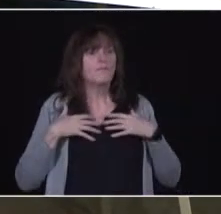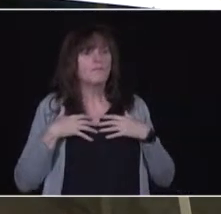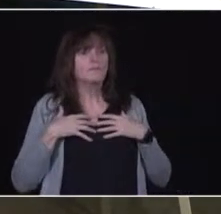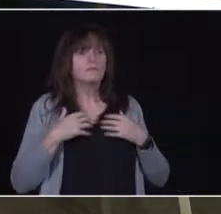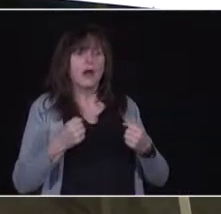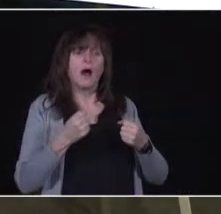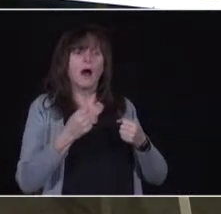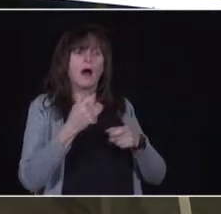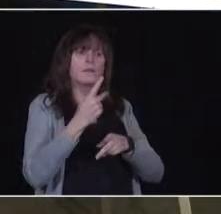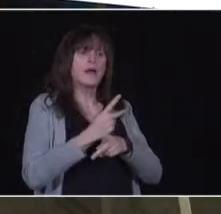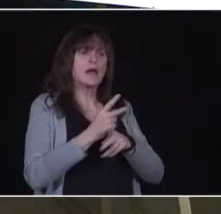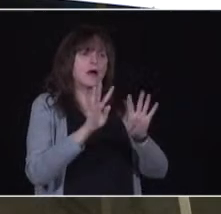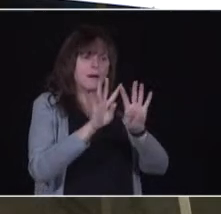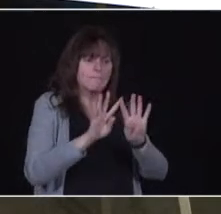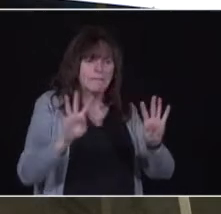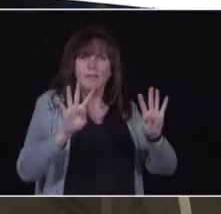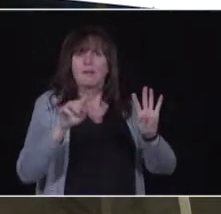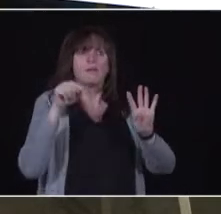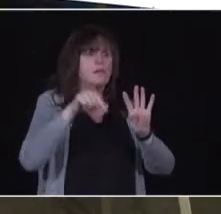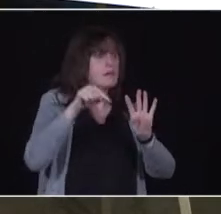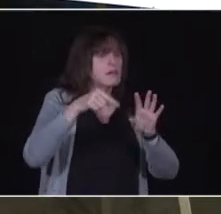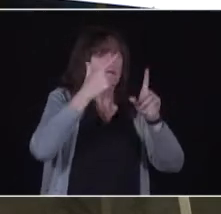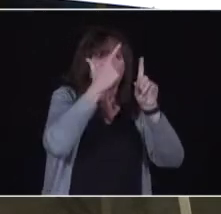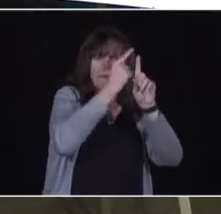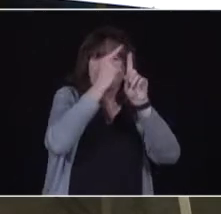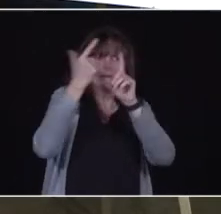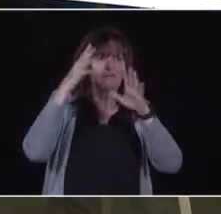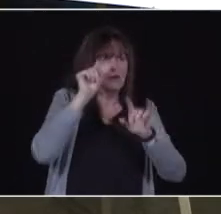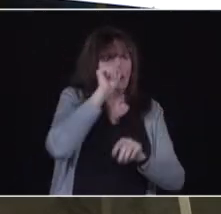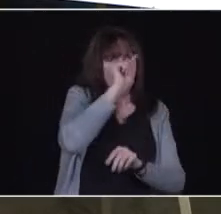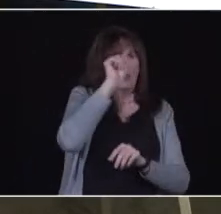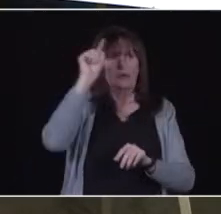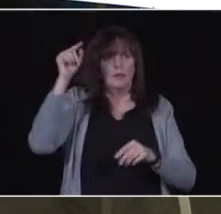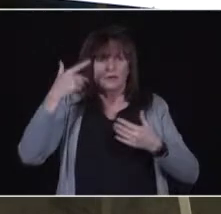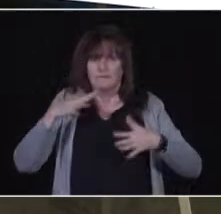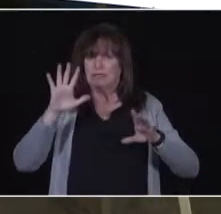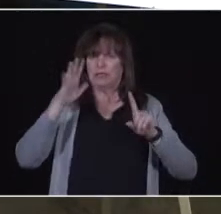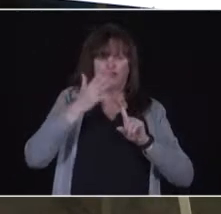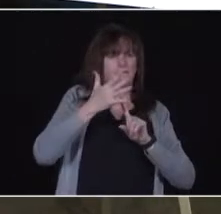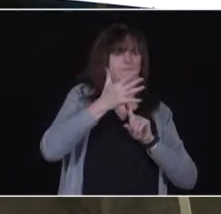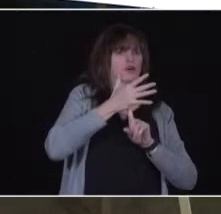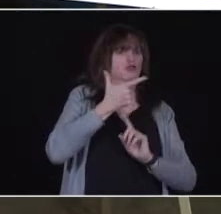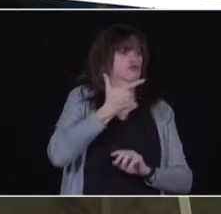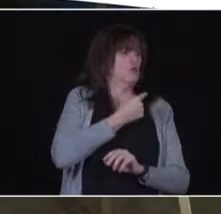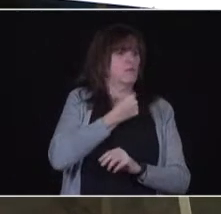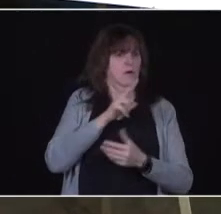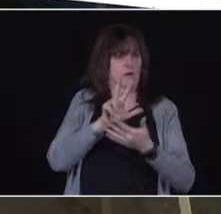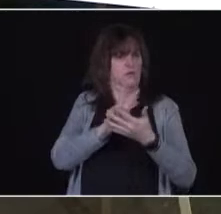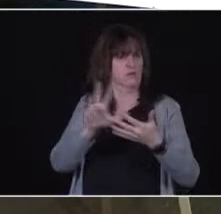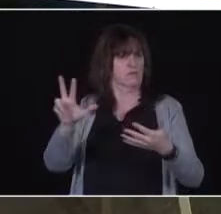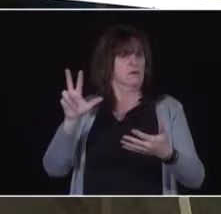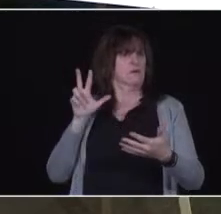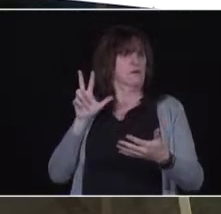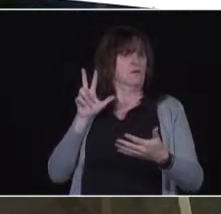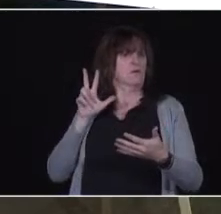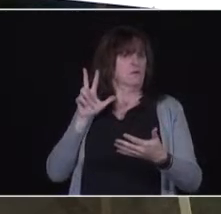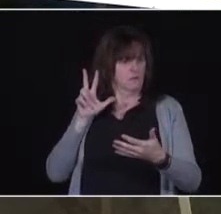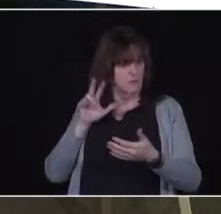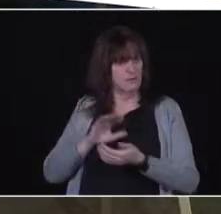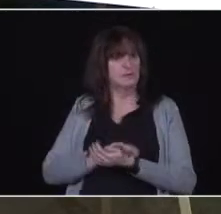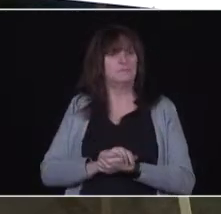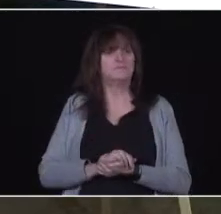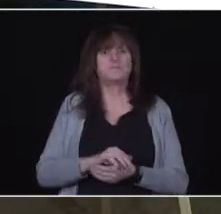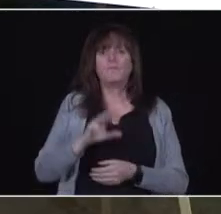They have completed the immunization program, three weeks ago, we started rolling teams, six teams a week, into those communities.